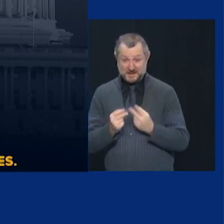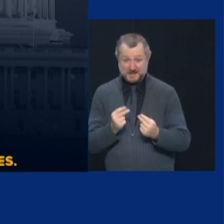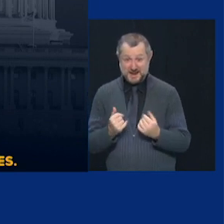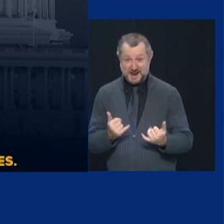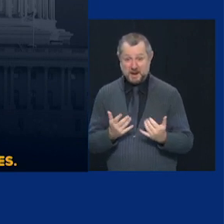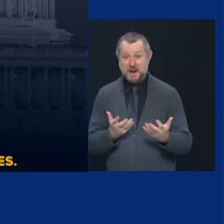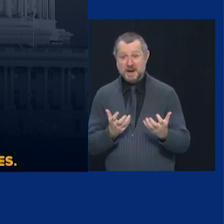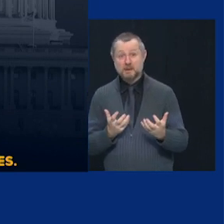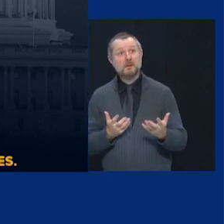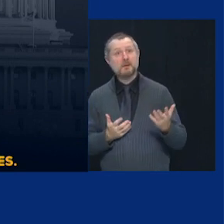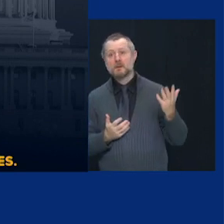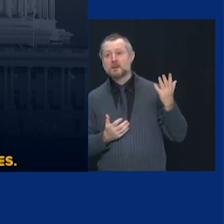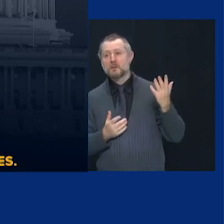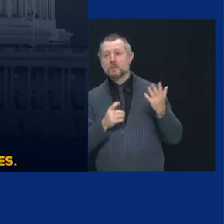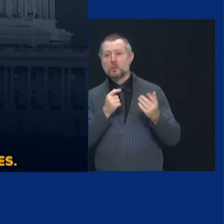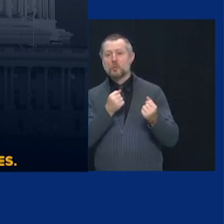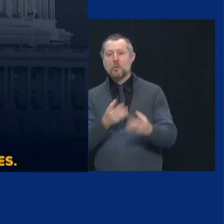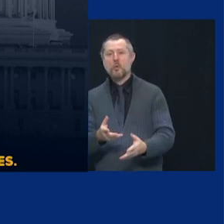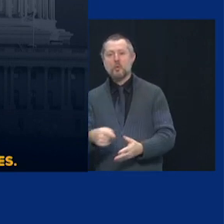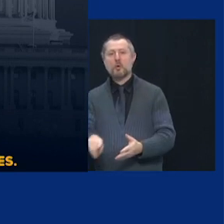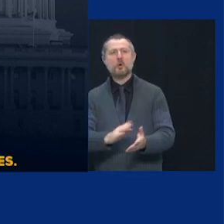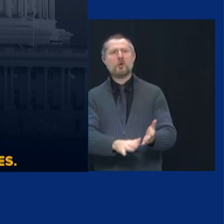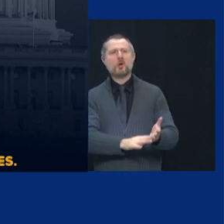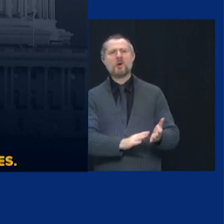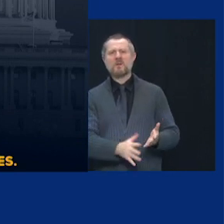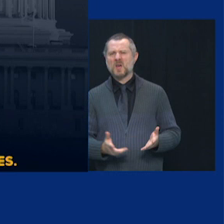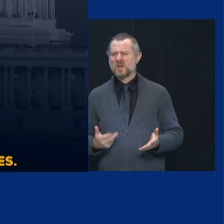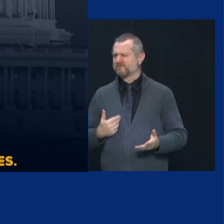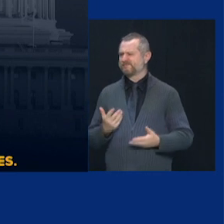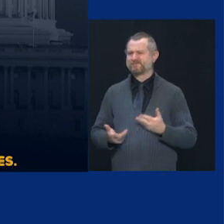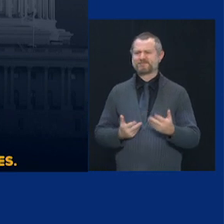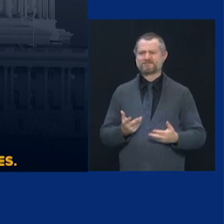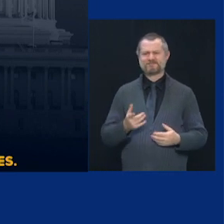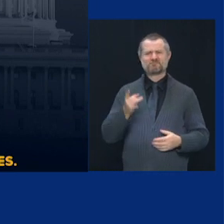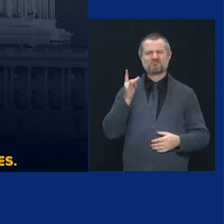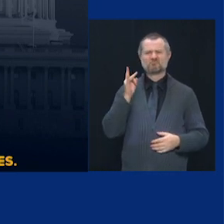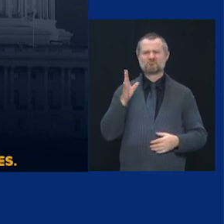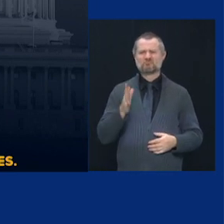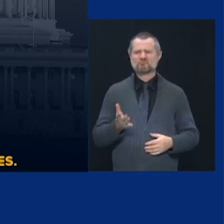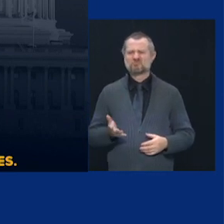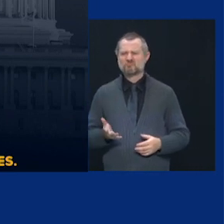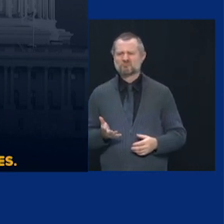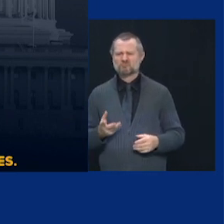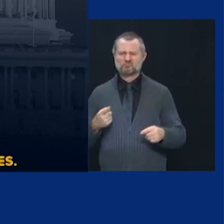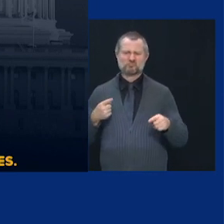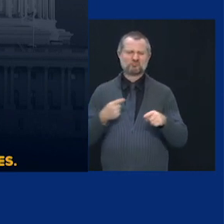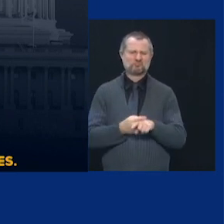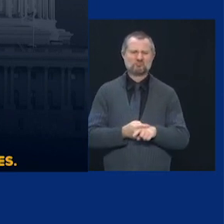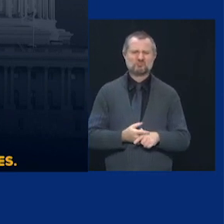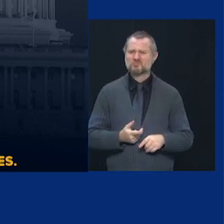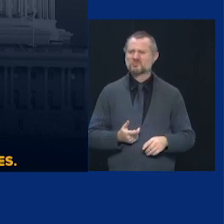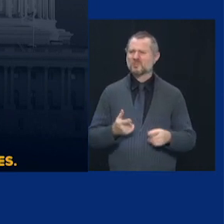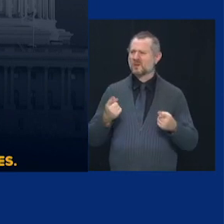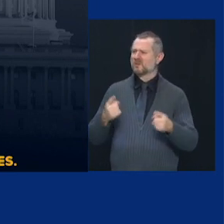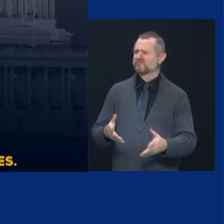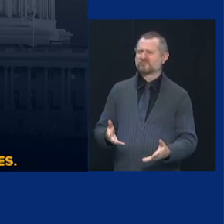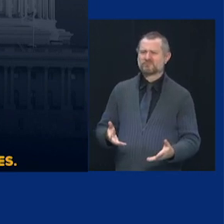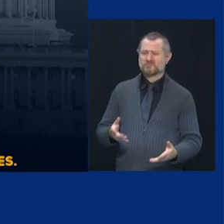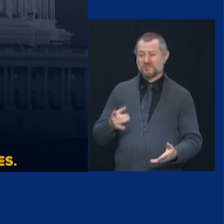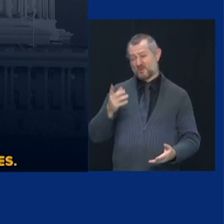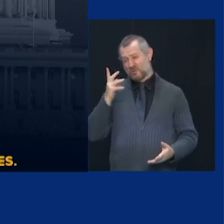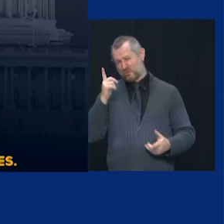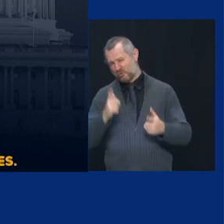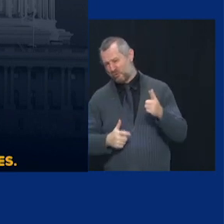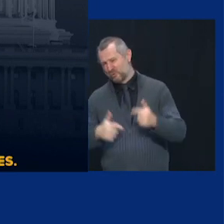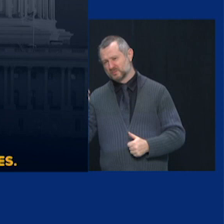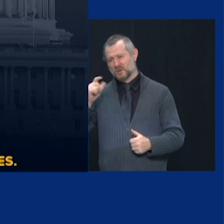more obnoxious coincidence of facts you could not have. Greatest governmental undertaking